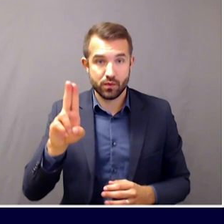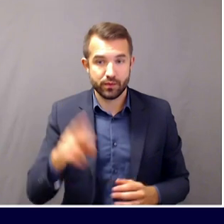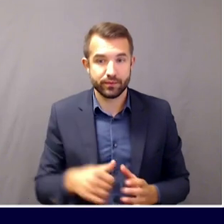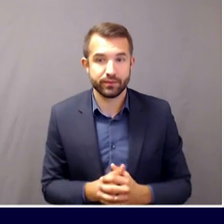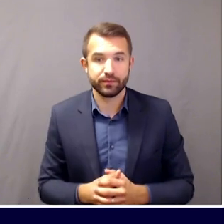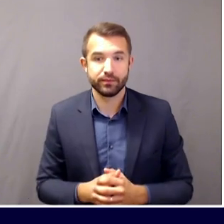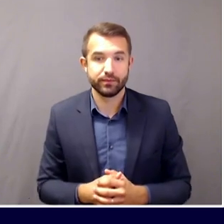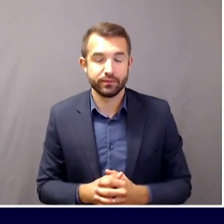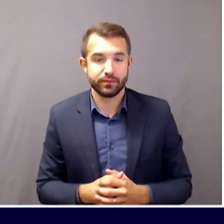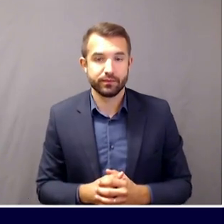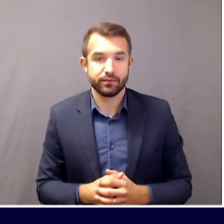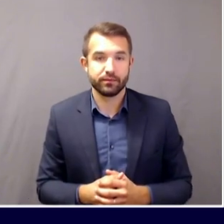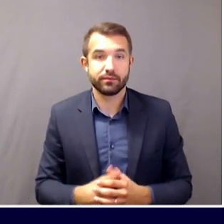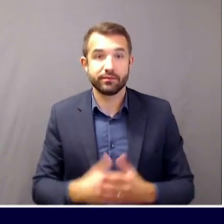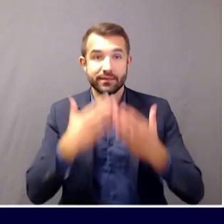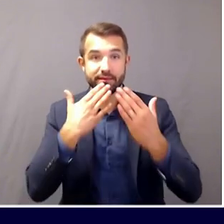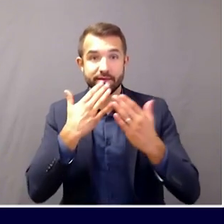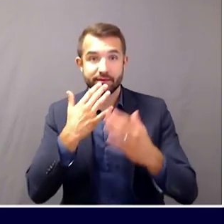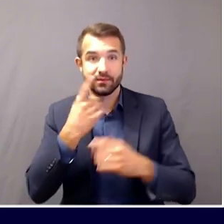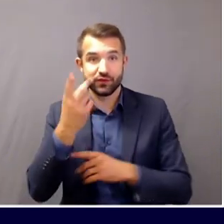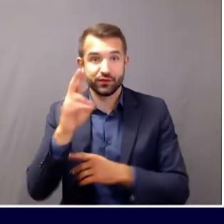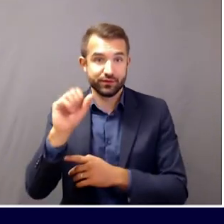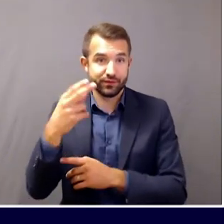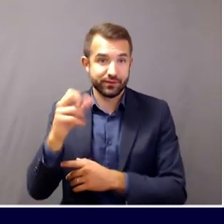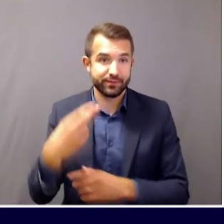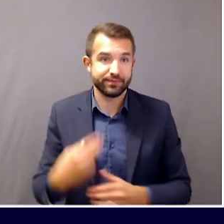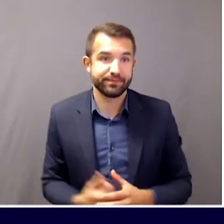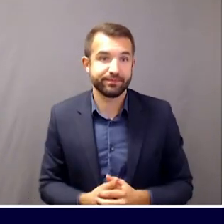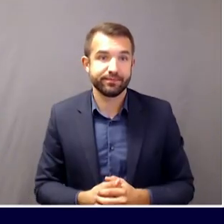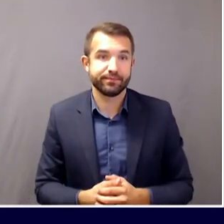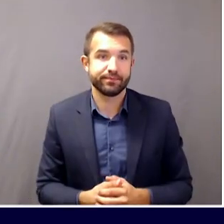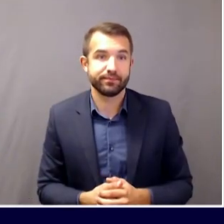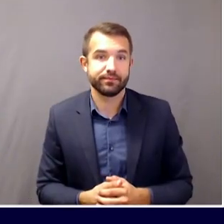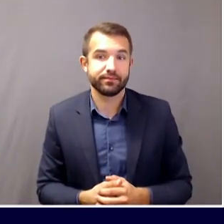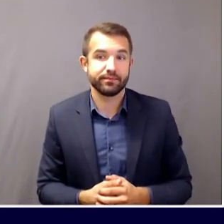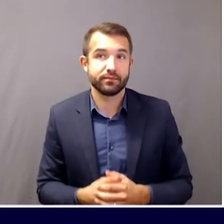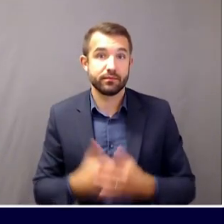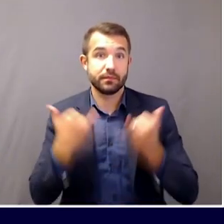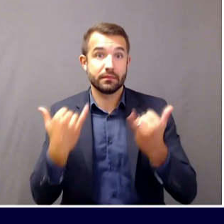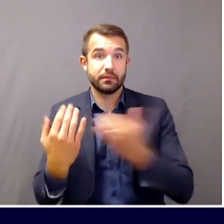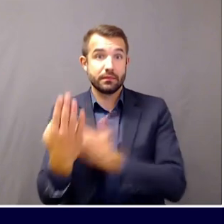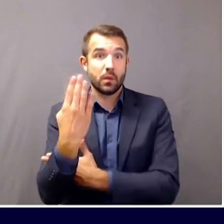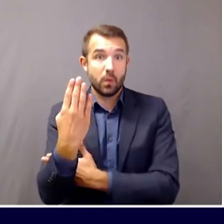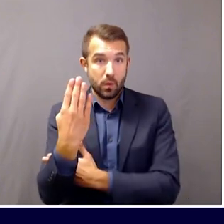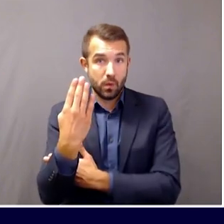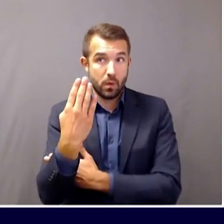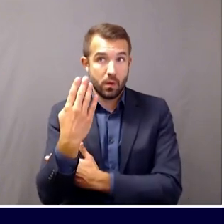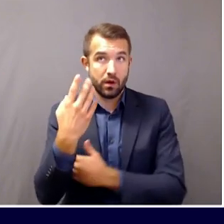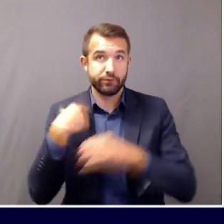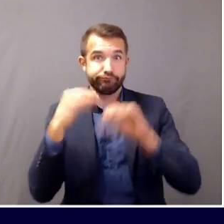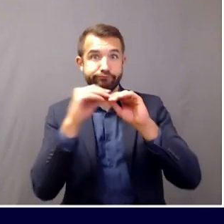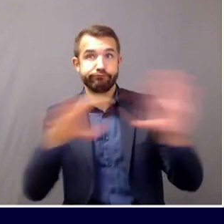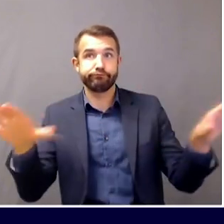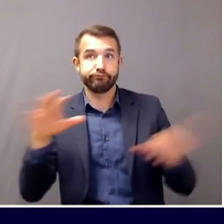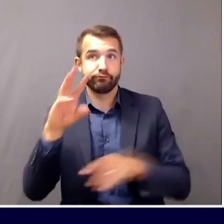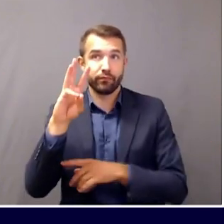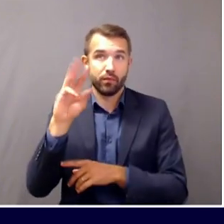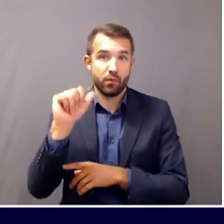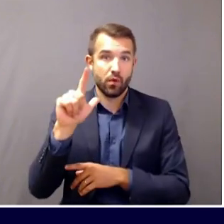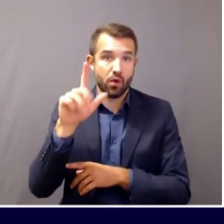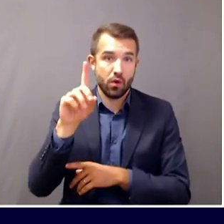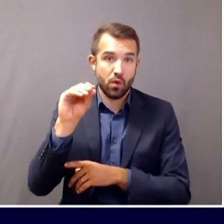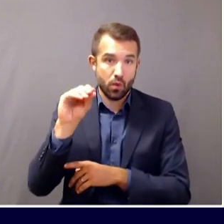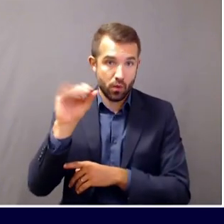Thank you, Dr. Shah. In an email to the media this morning, the director of the Waldo County EMA said that, quote, in